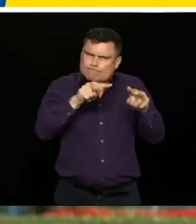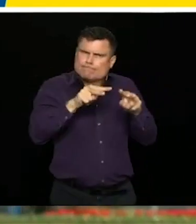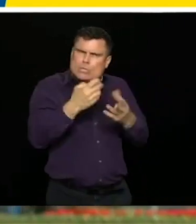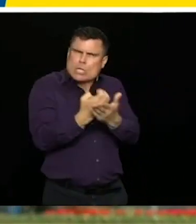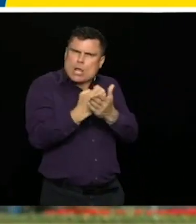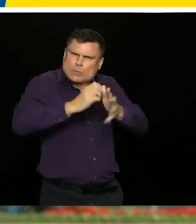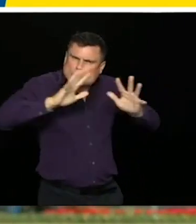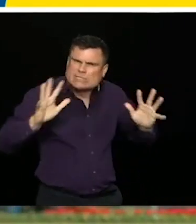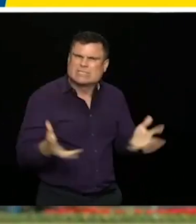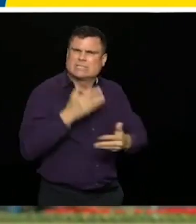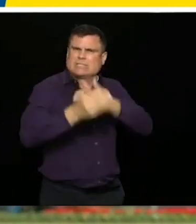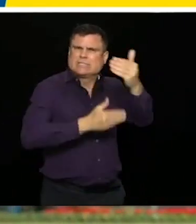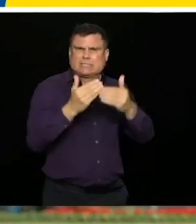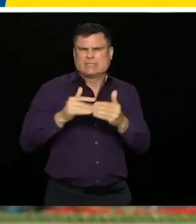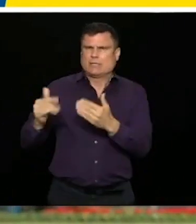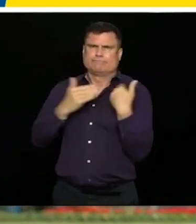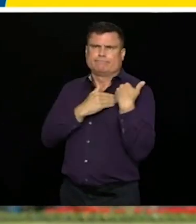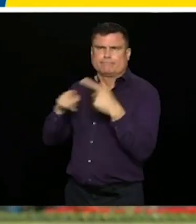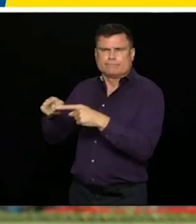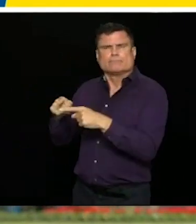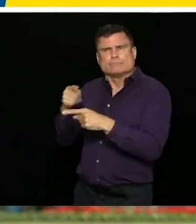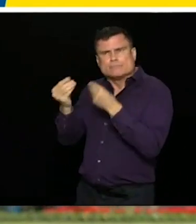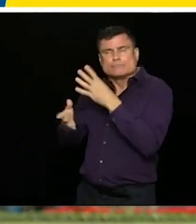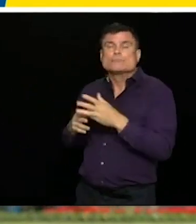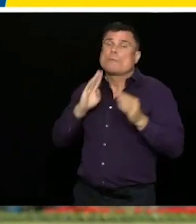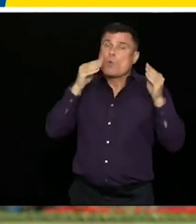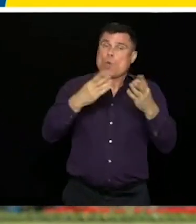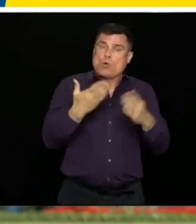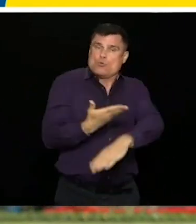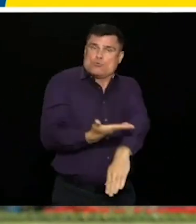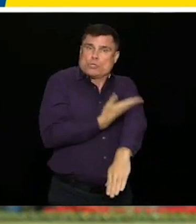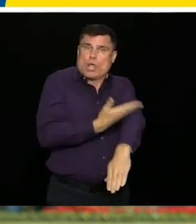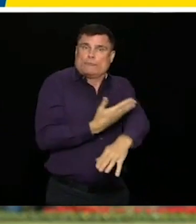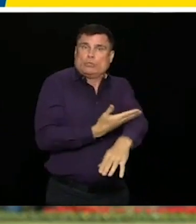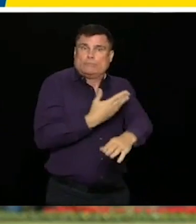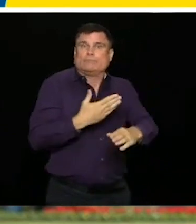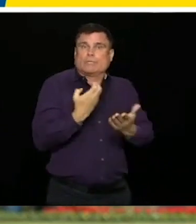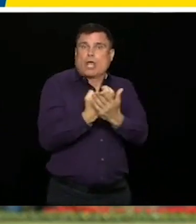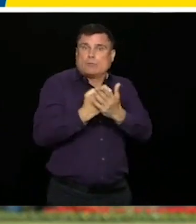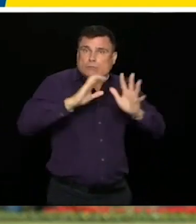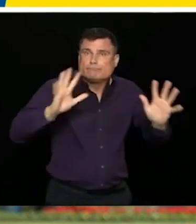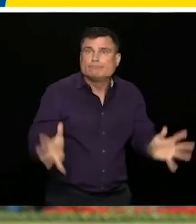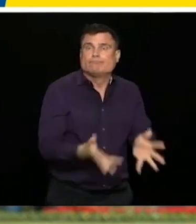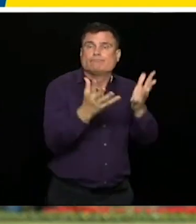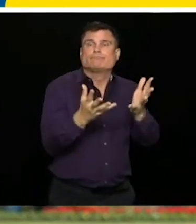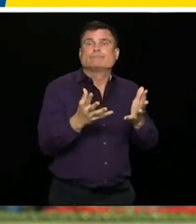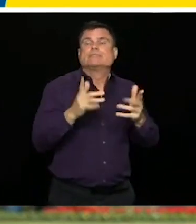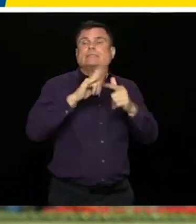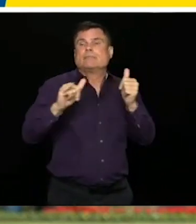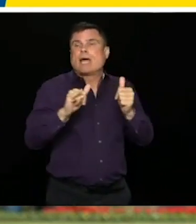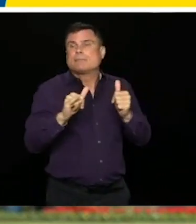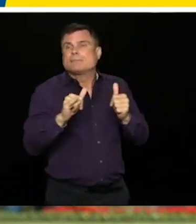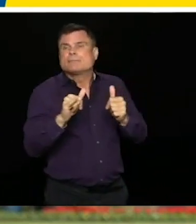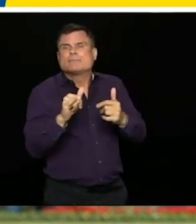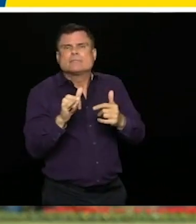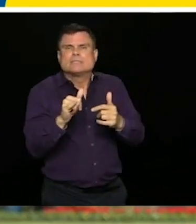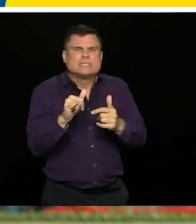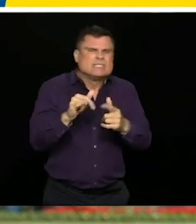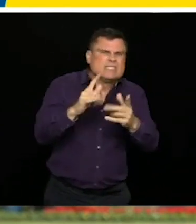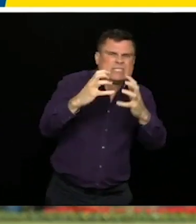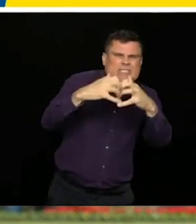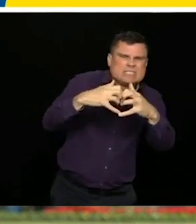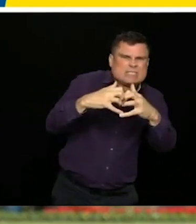largest infrastructure package that's ever been tabled. The budget 2020 means jobs and communities right across British Columbia,